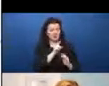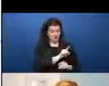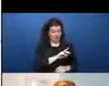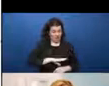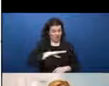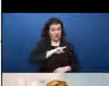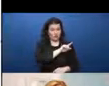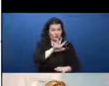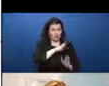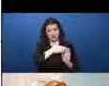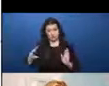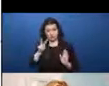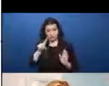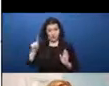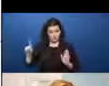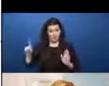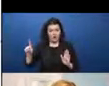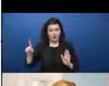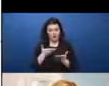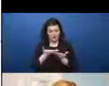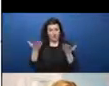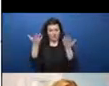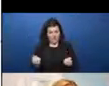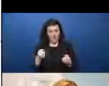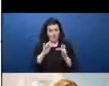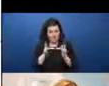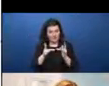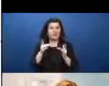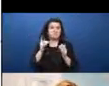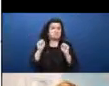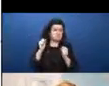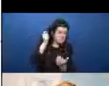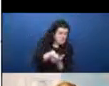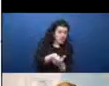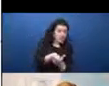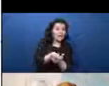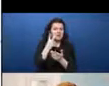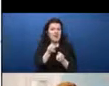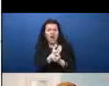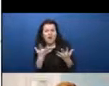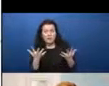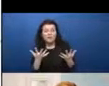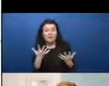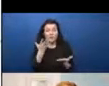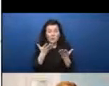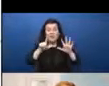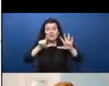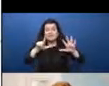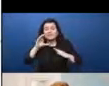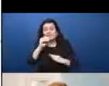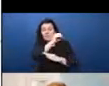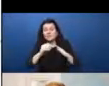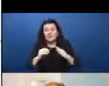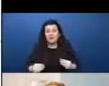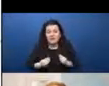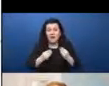in places where connectivity is available and affordable, this figure is almost 70%. This is